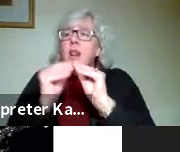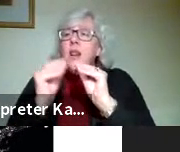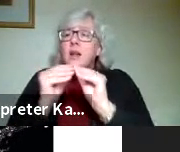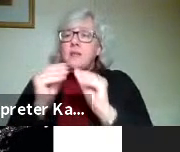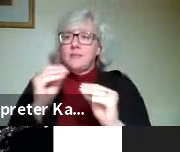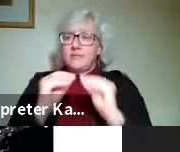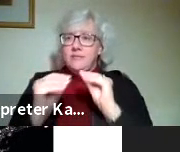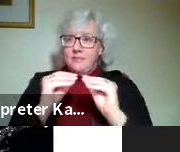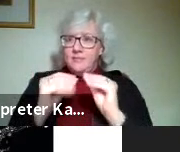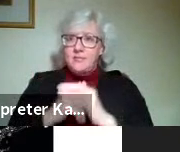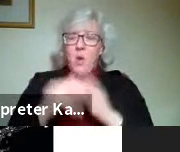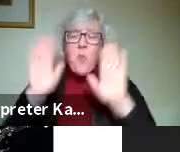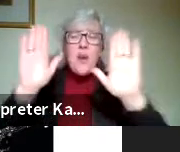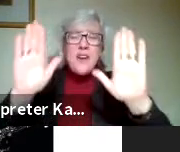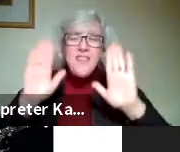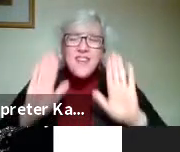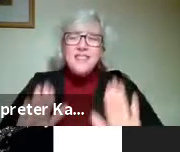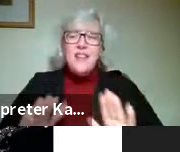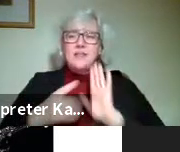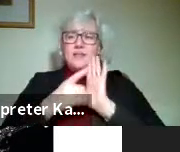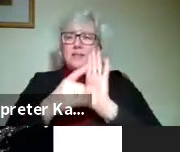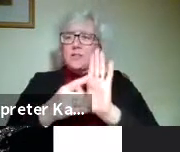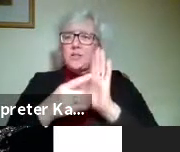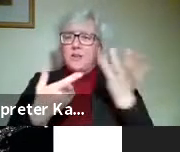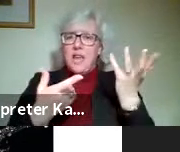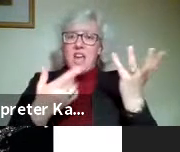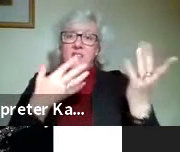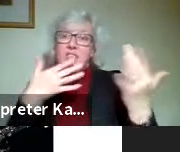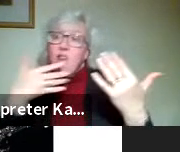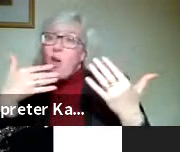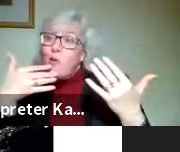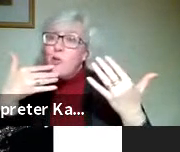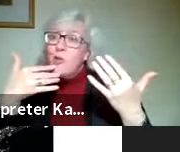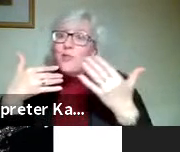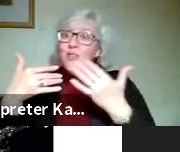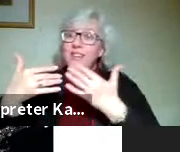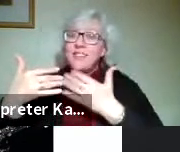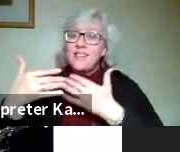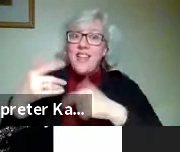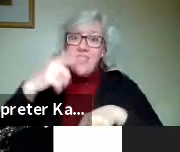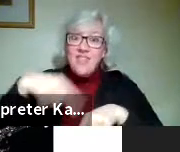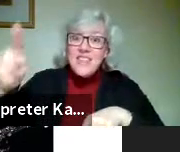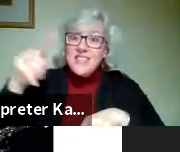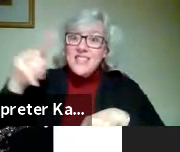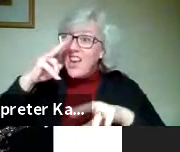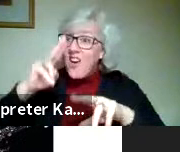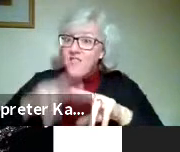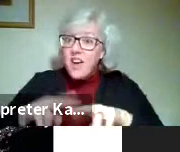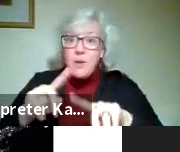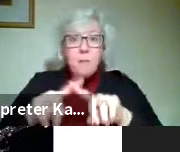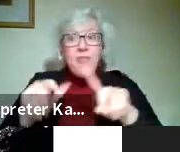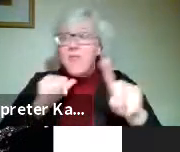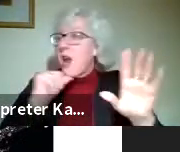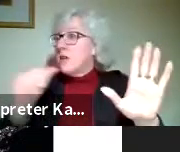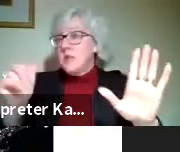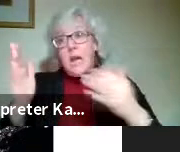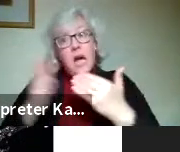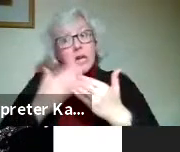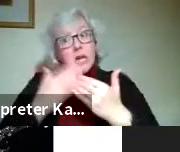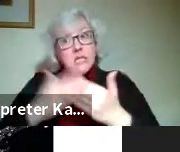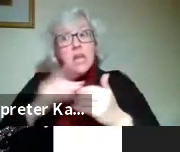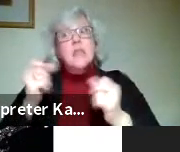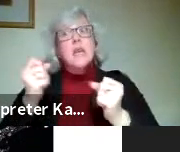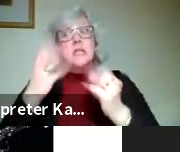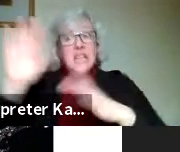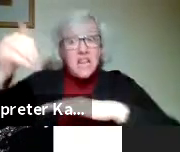What a fantastic display of color. And these things are fun, but they're not easy, you guys. There's a lot in